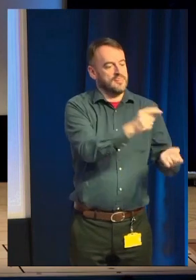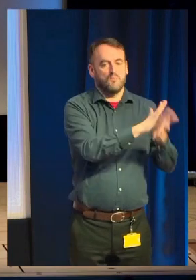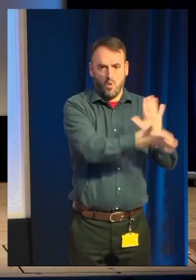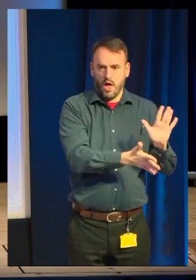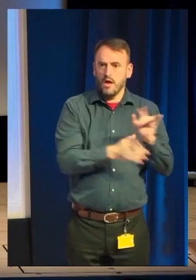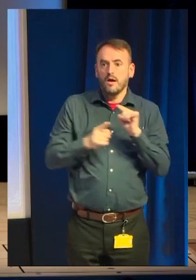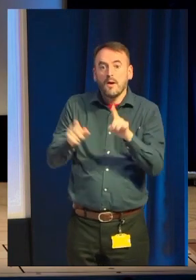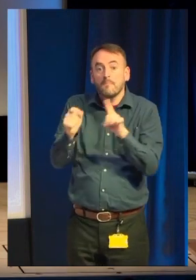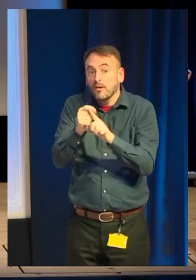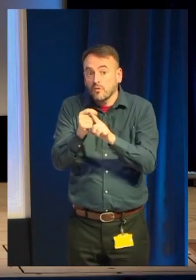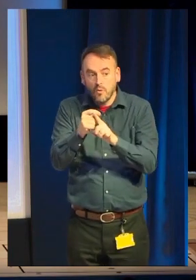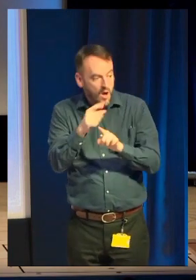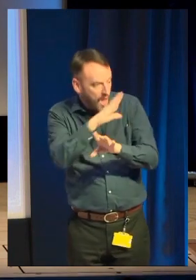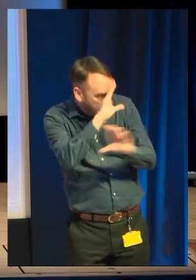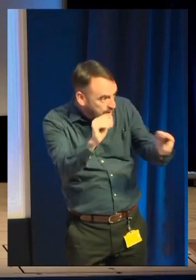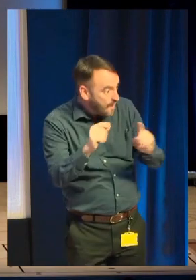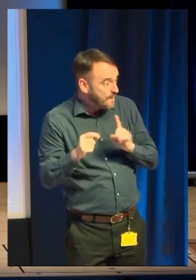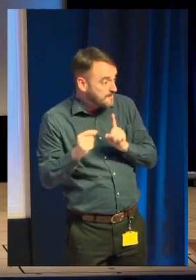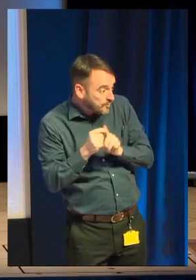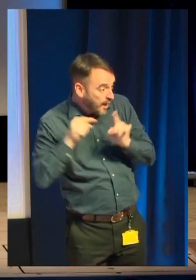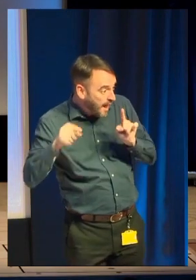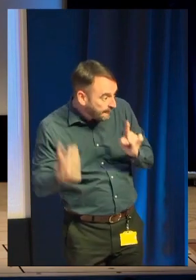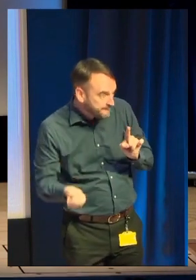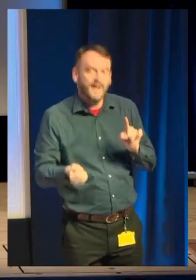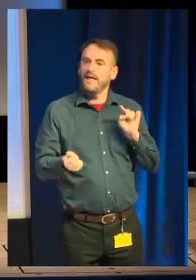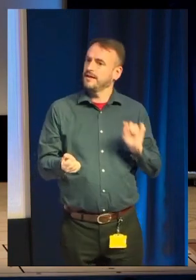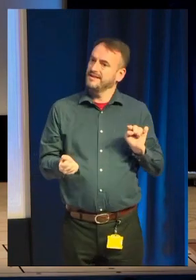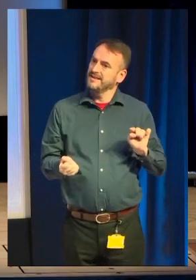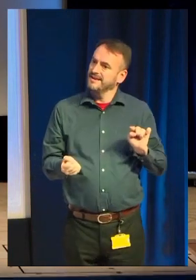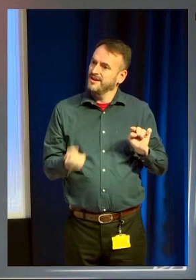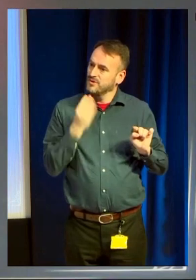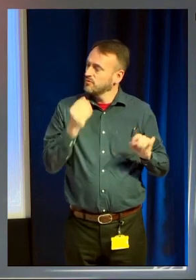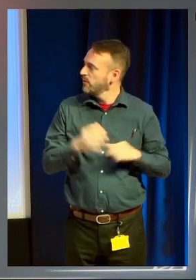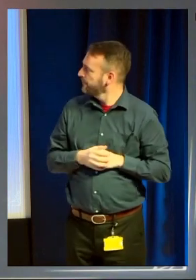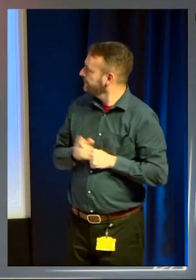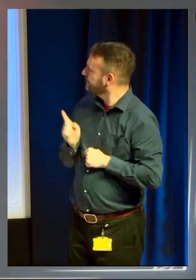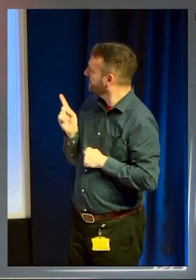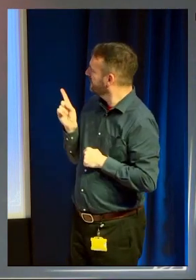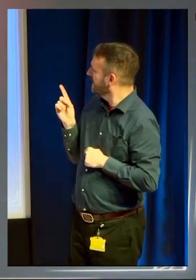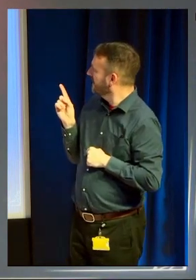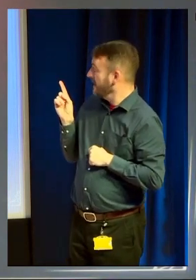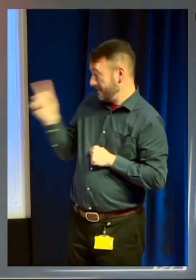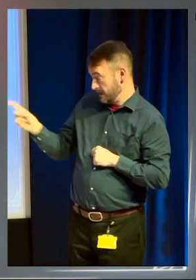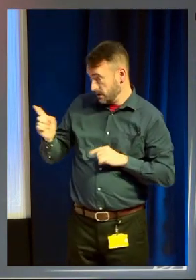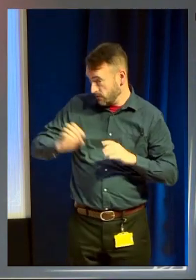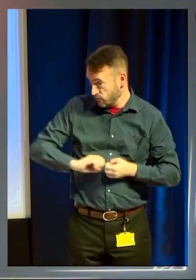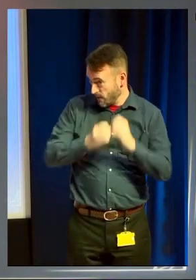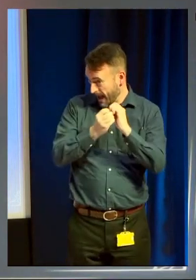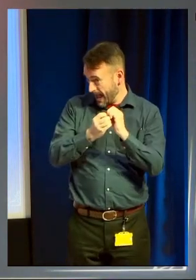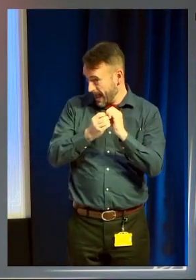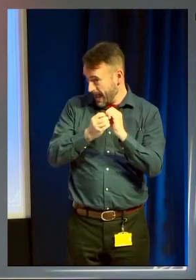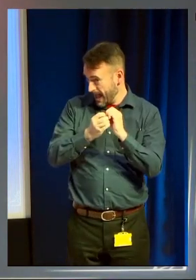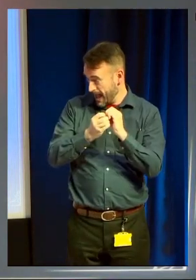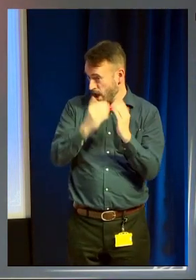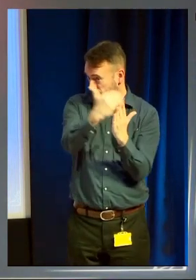This is why I recommend starting with a sustainable schedule of about three hours work a week. It is very much a